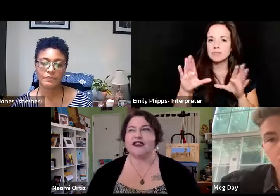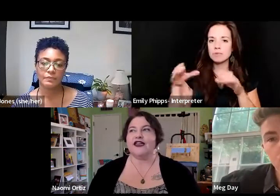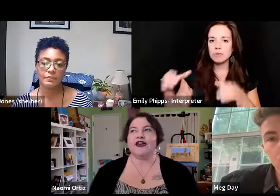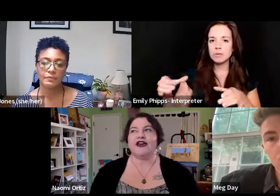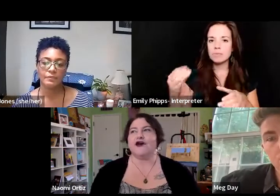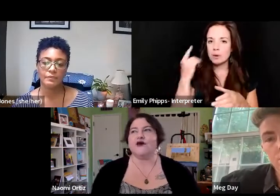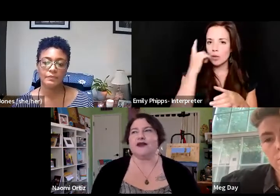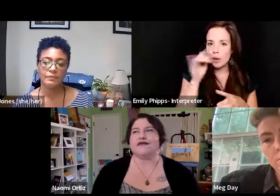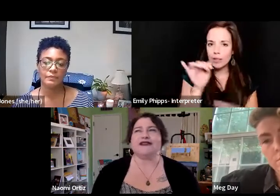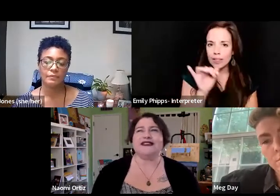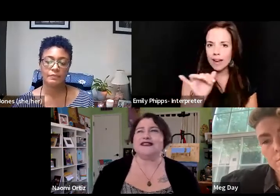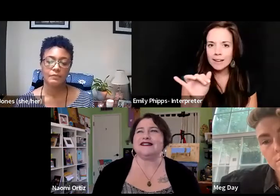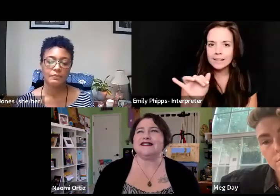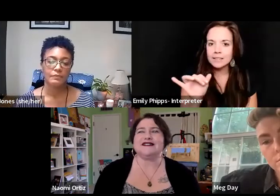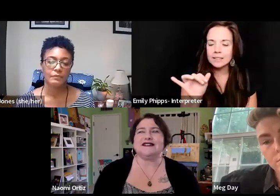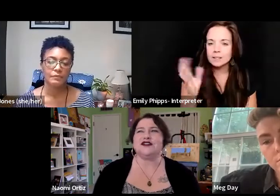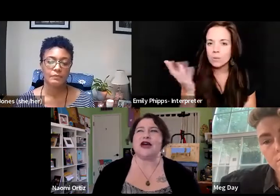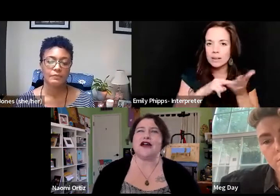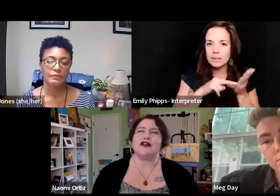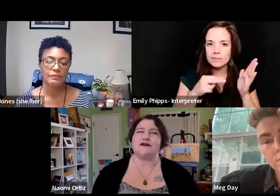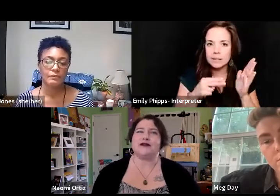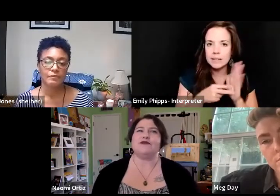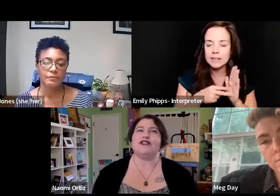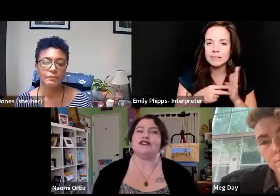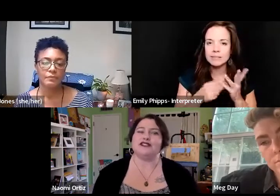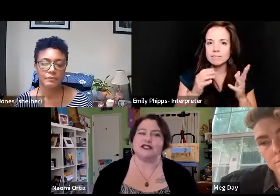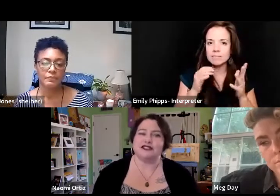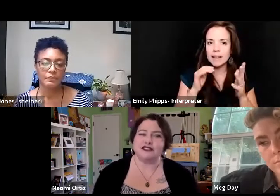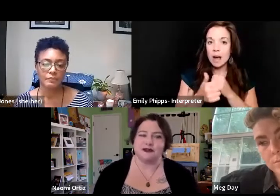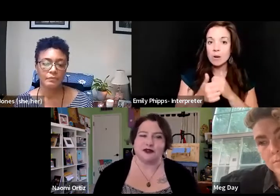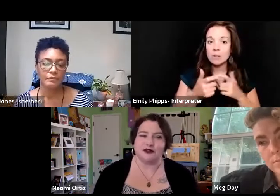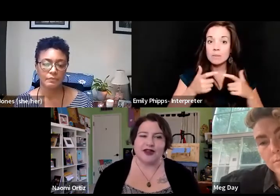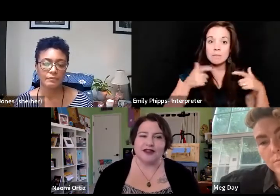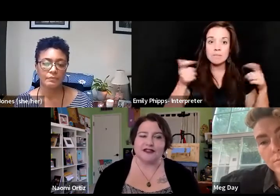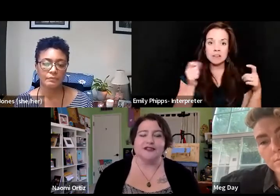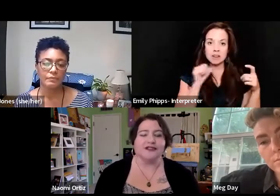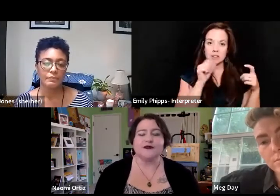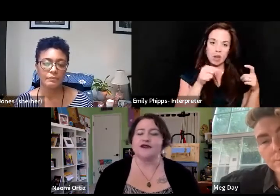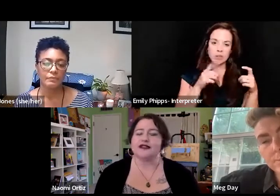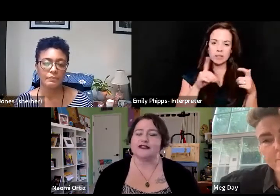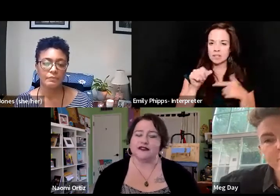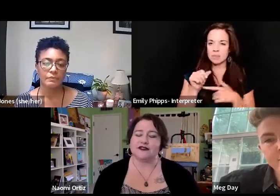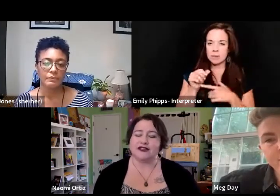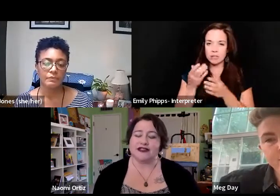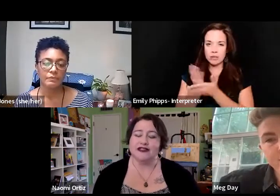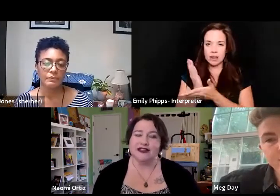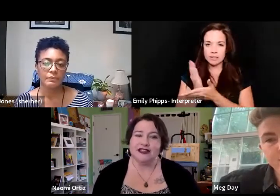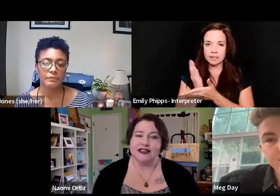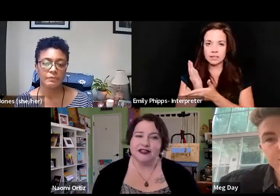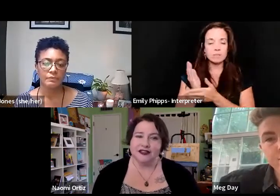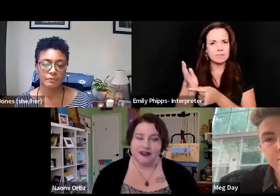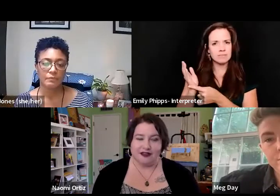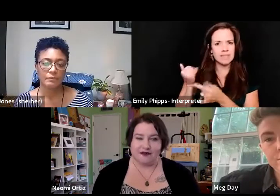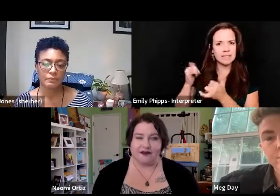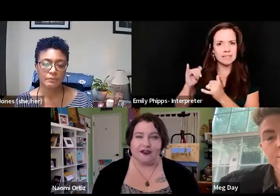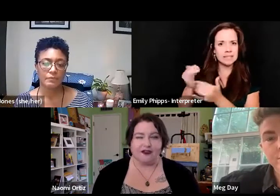like, what it means, you know, how could it be bigger than just disability rights? Because disability rights is still needed,